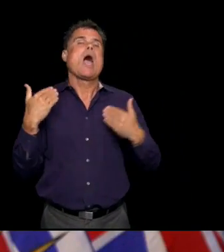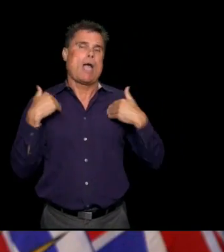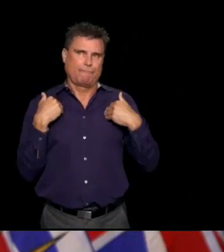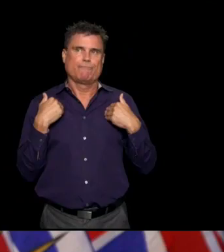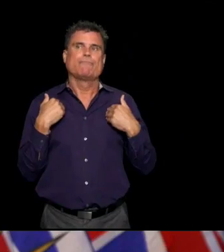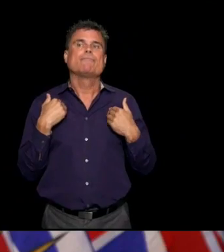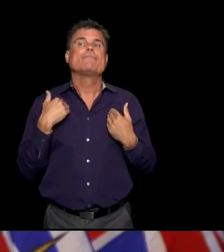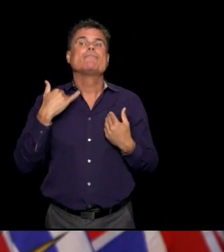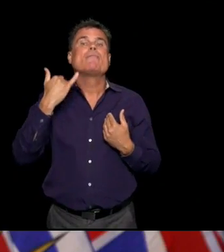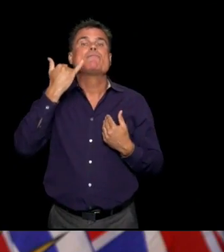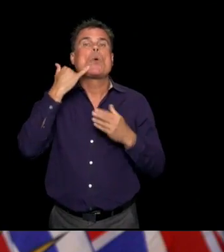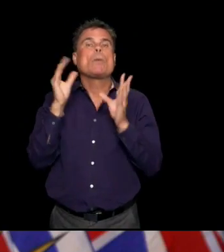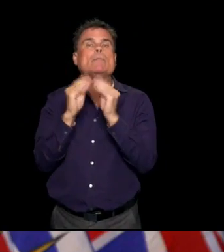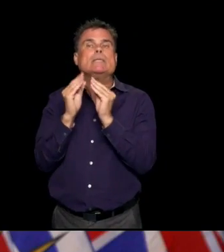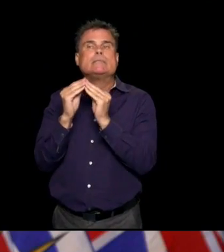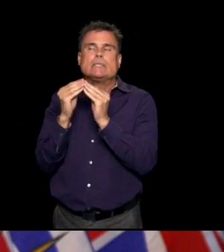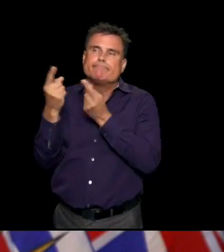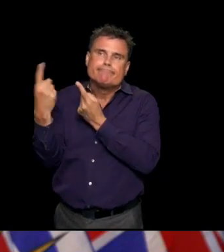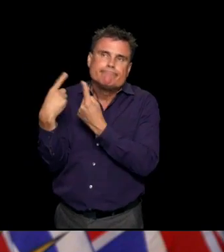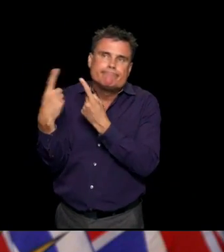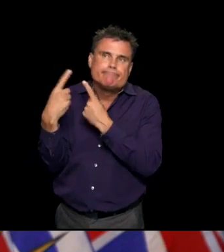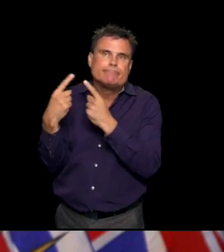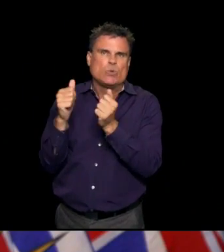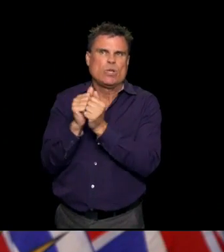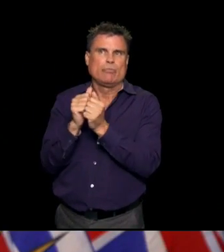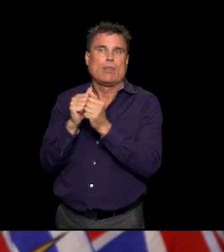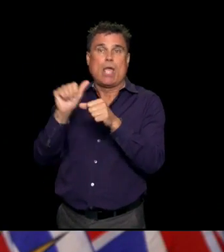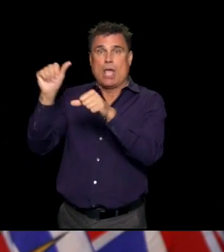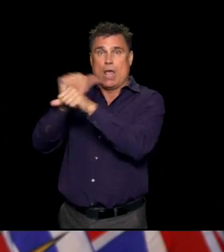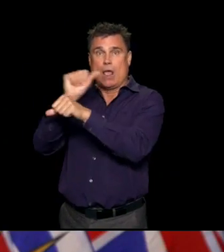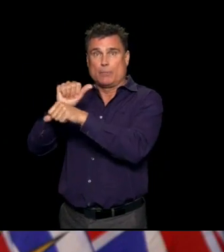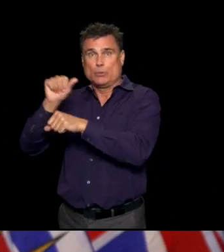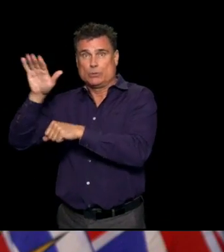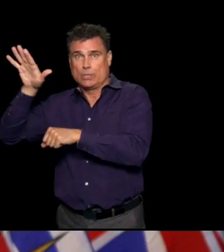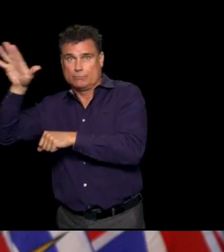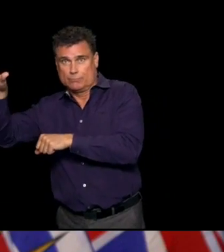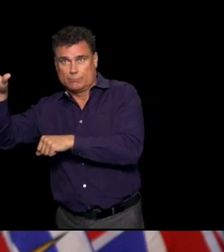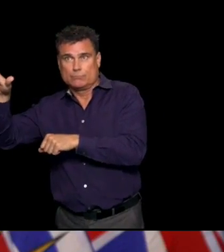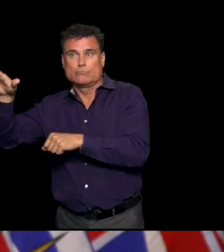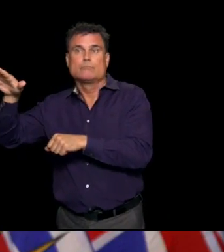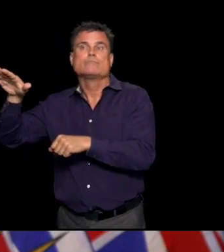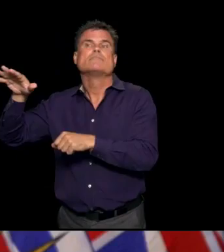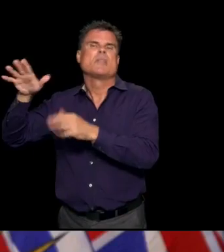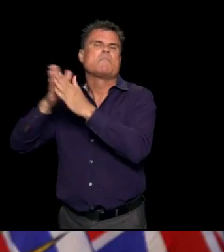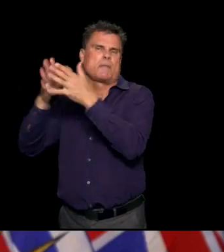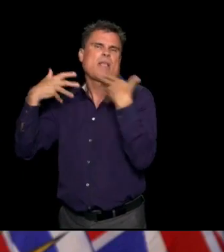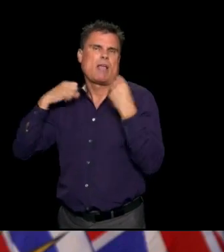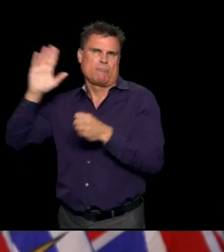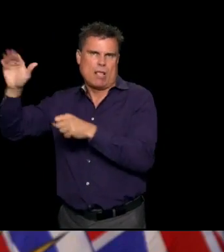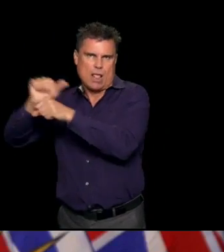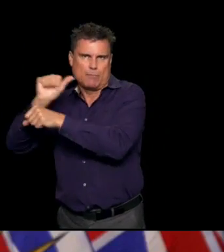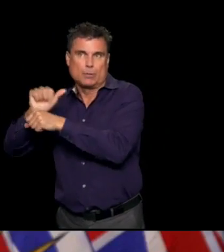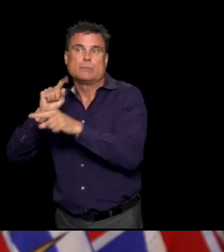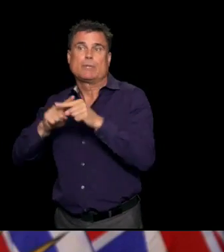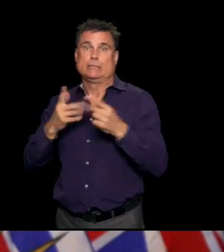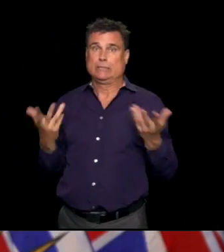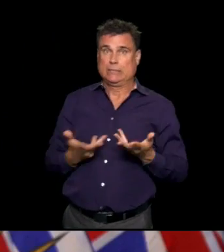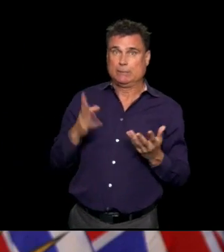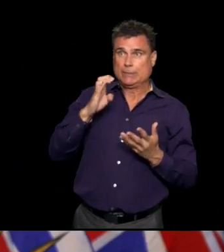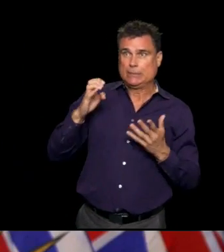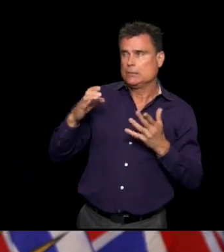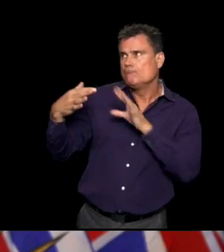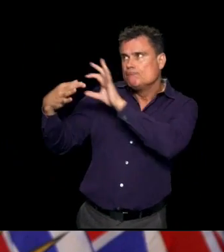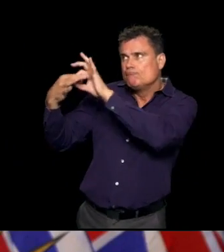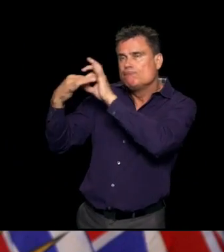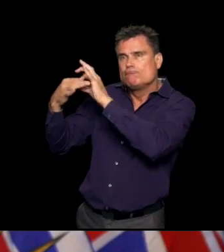morning, they had a coordination call with the other provinces where there were people who were in contact. So, all of the contacts, as far